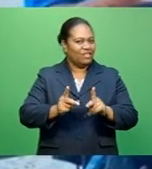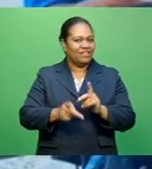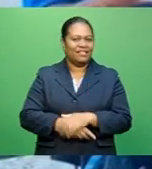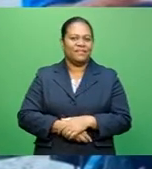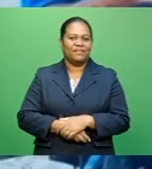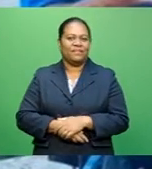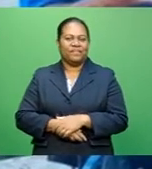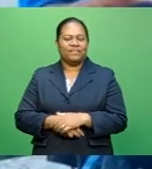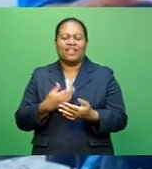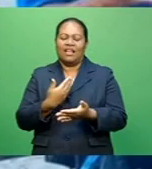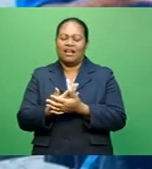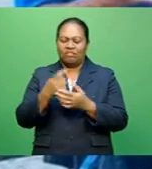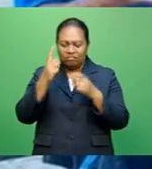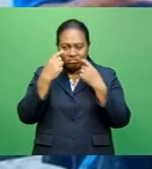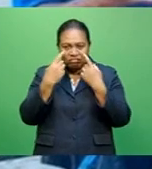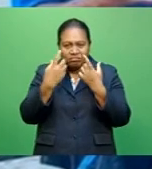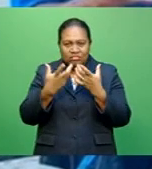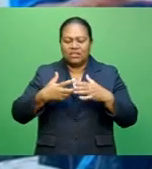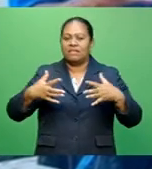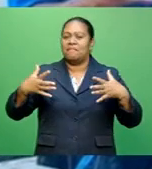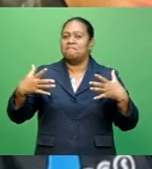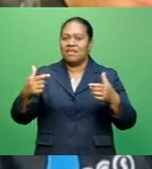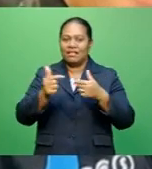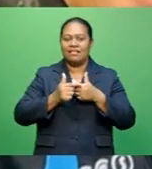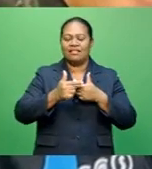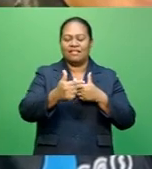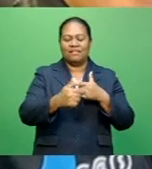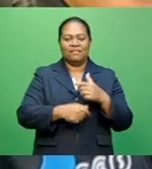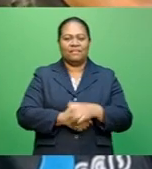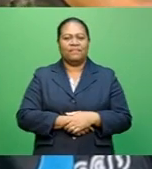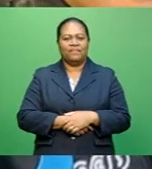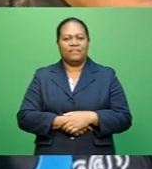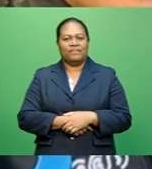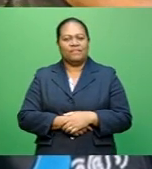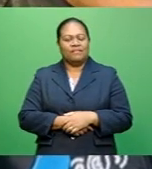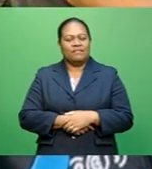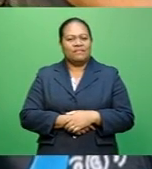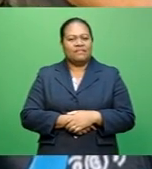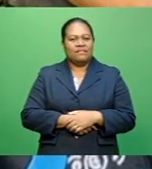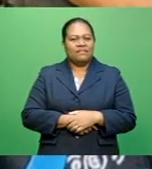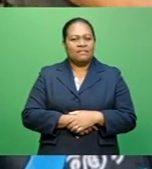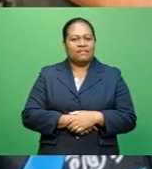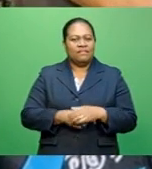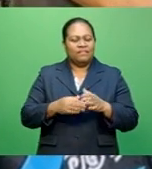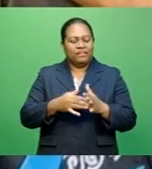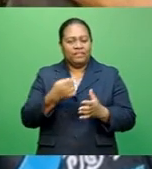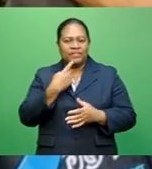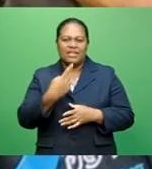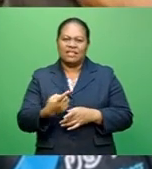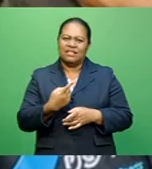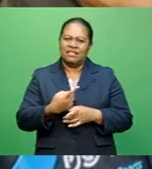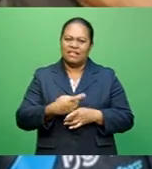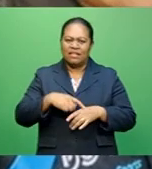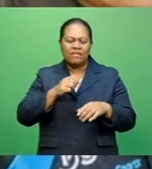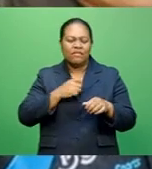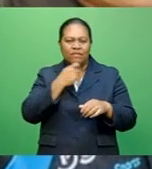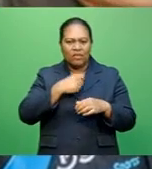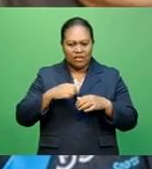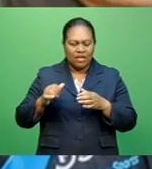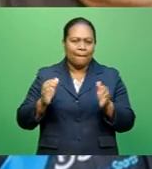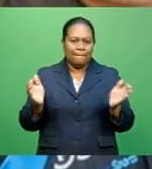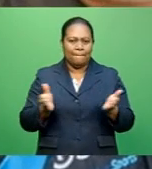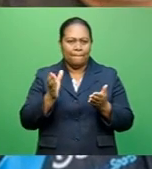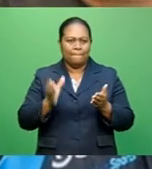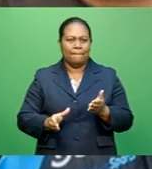hopefully putting them onto a bigger stage. And the dream of this is to hopefully see a few of these players get these opportunities to